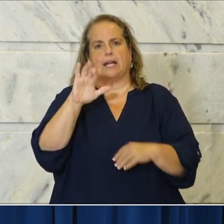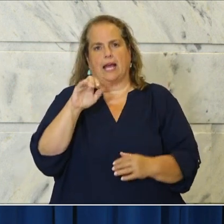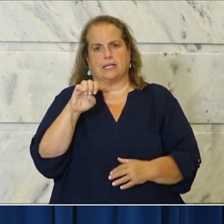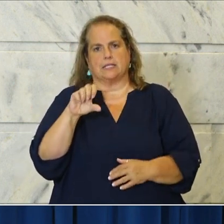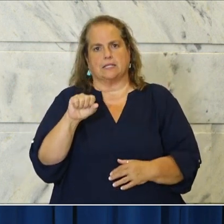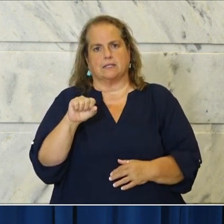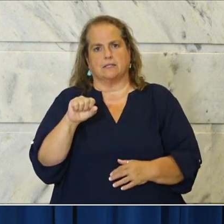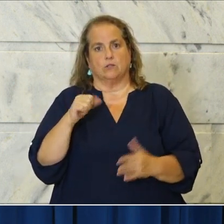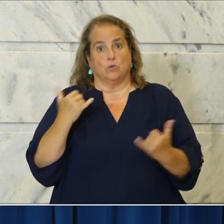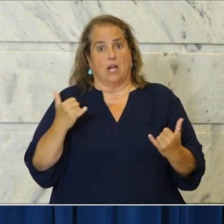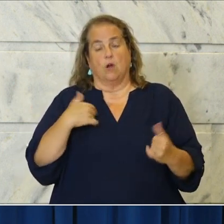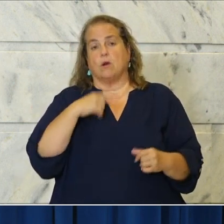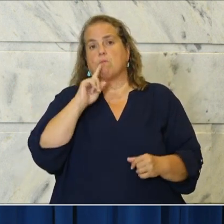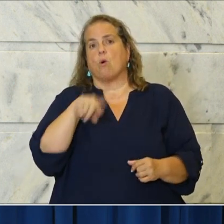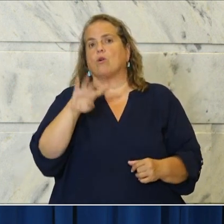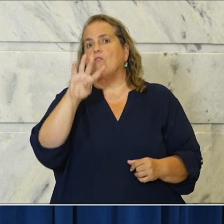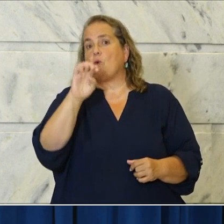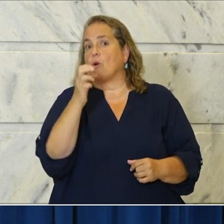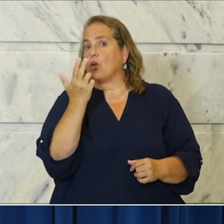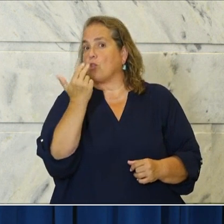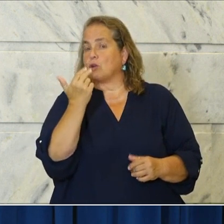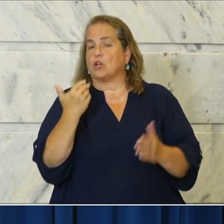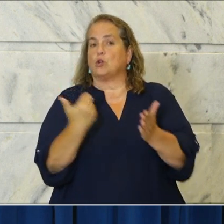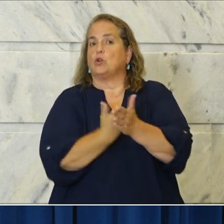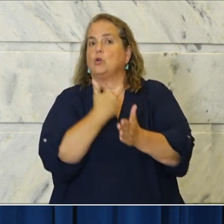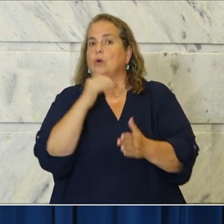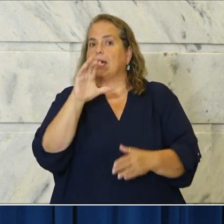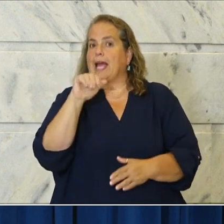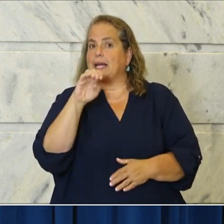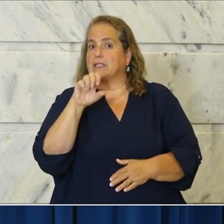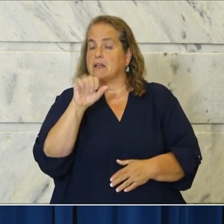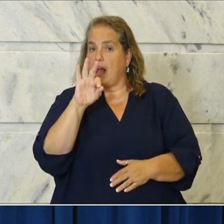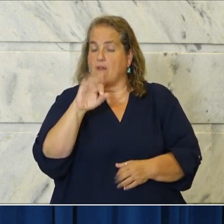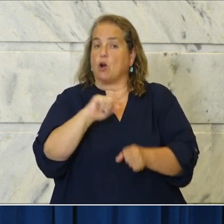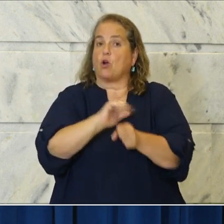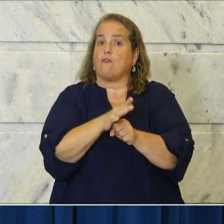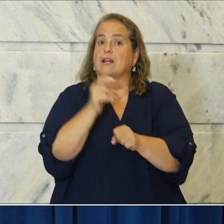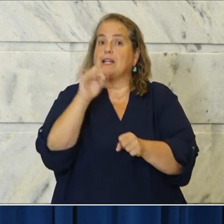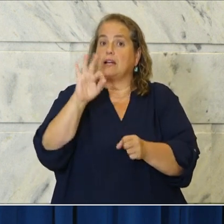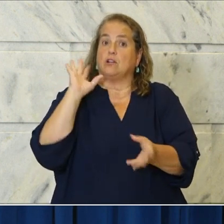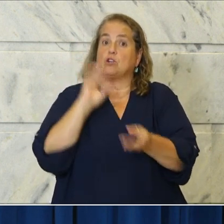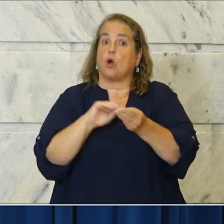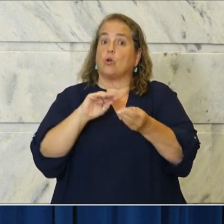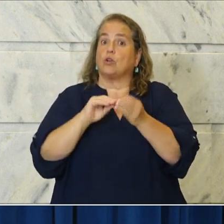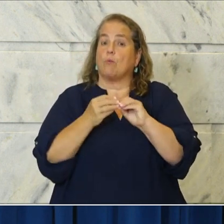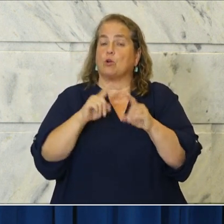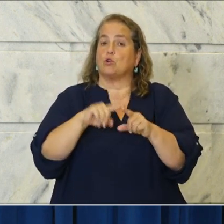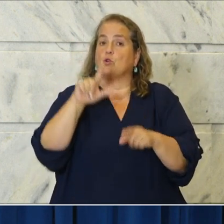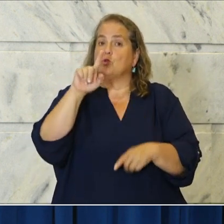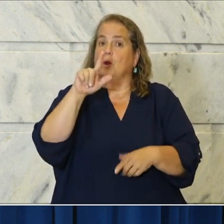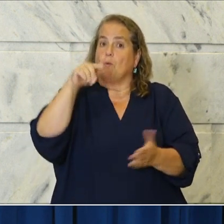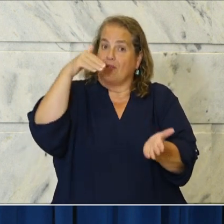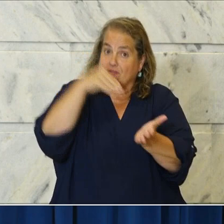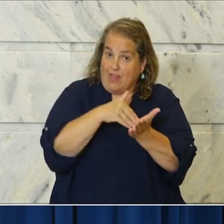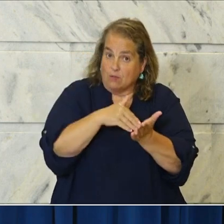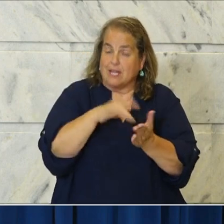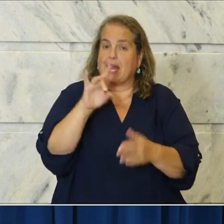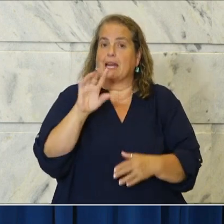Today we're reporting 413 new cases of COVID-19 bringing our total number to 21,083.